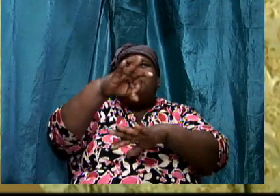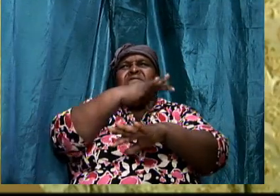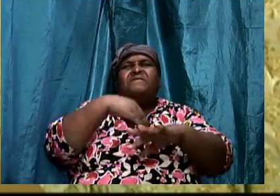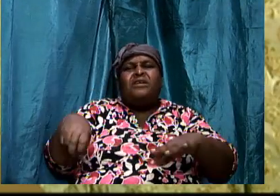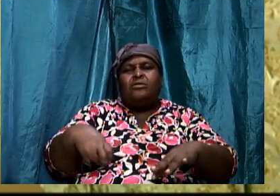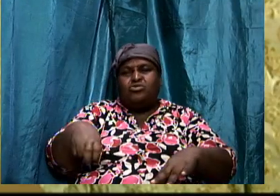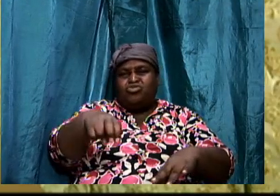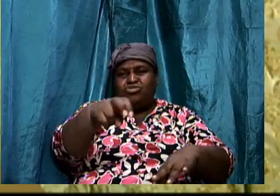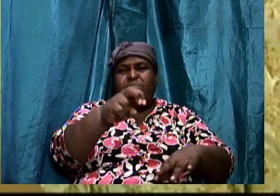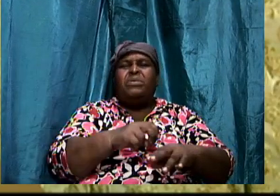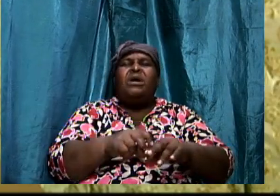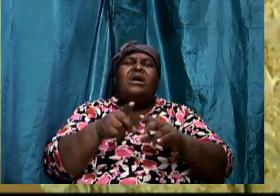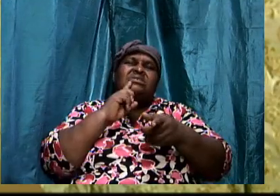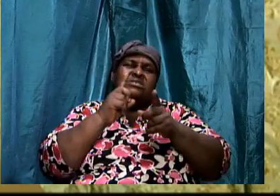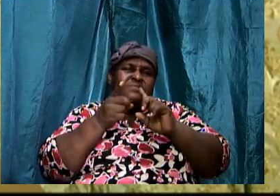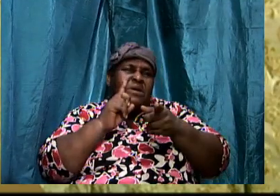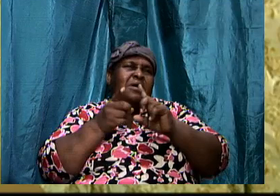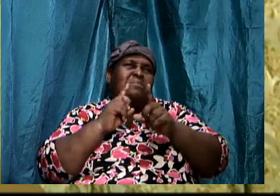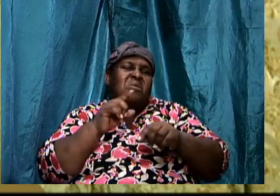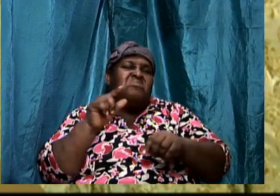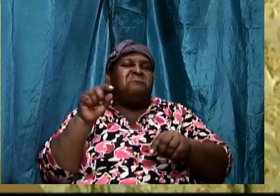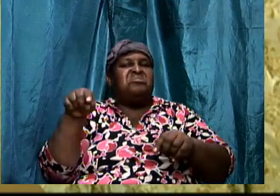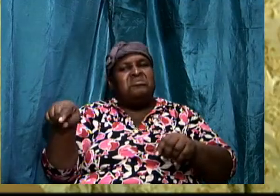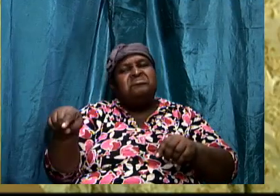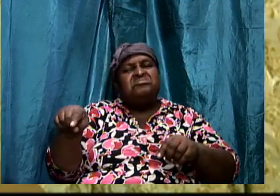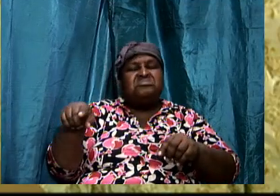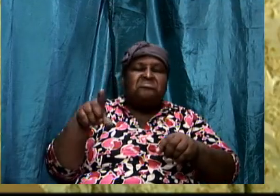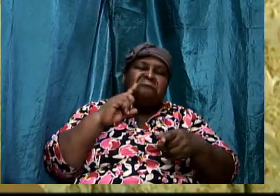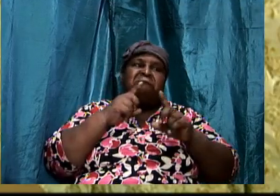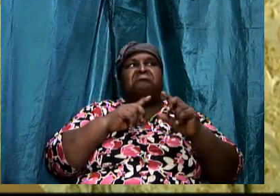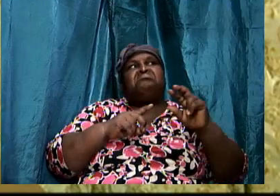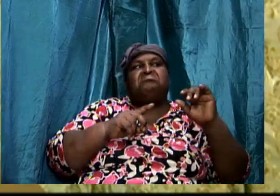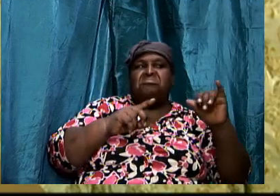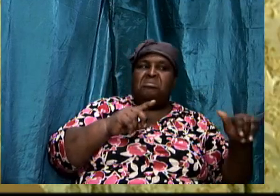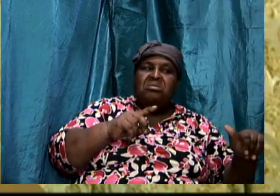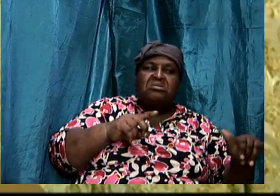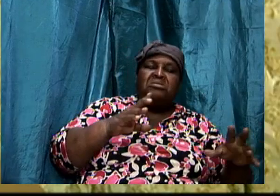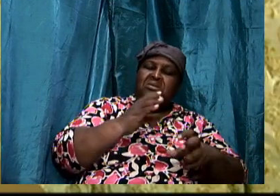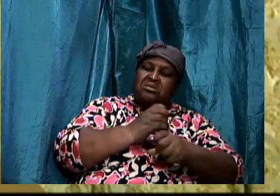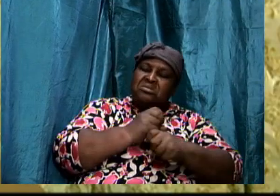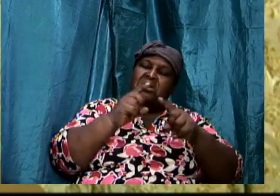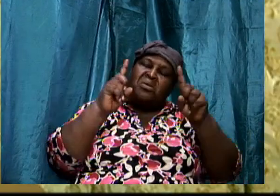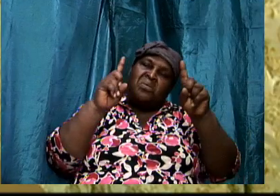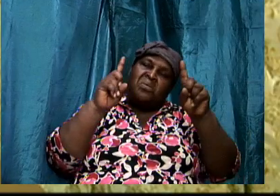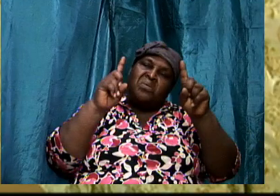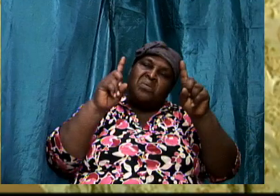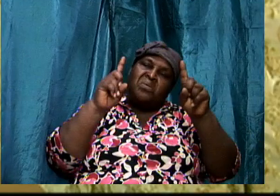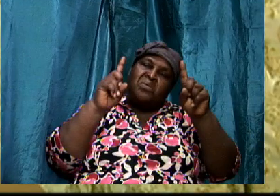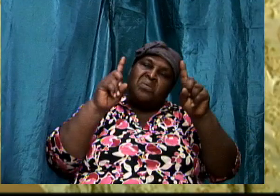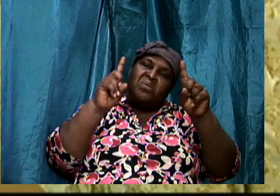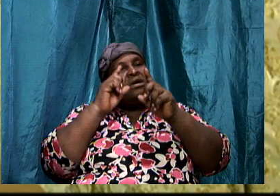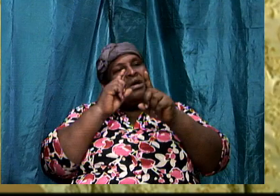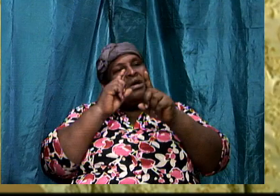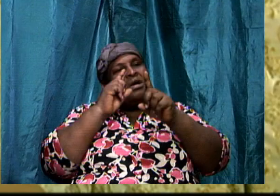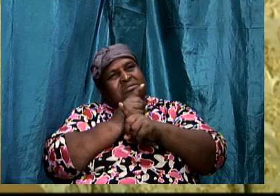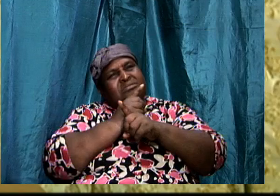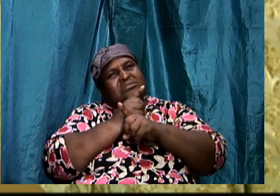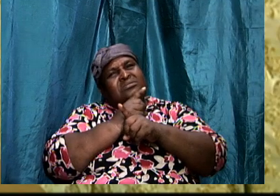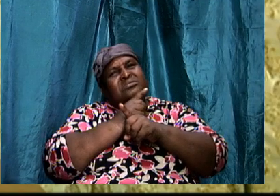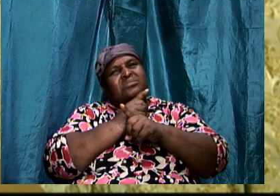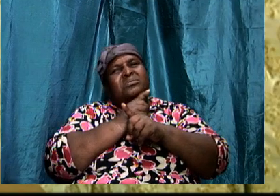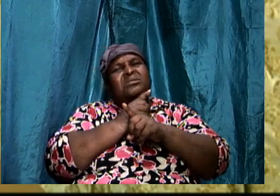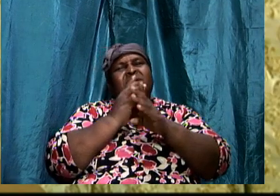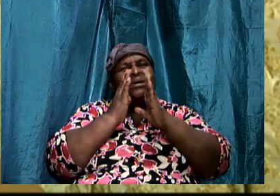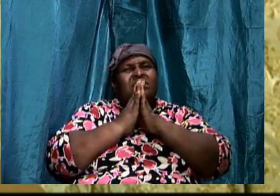about this and that. And we take the questions and we answer your questions. Answering questions and